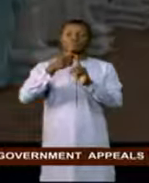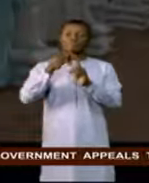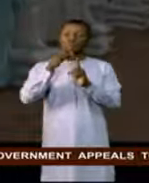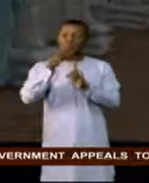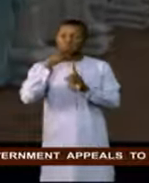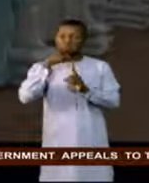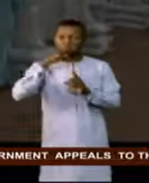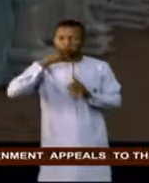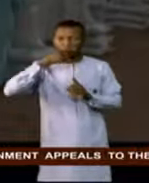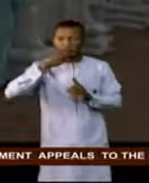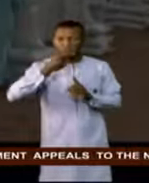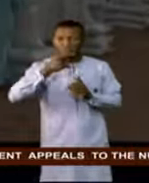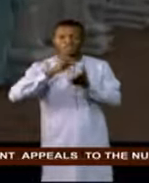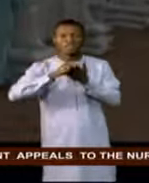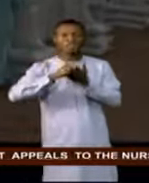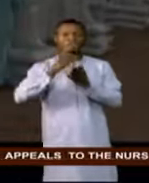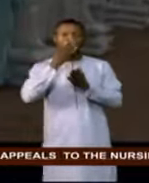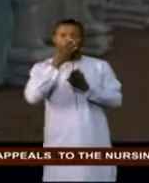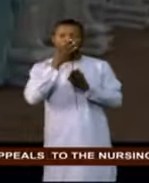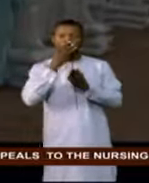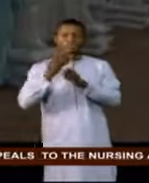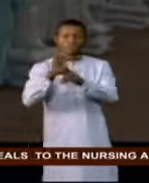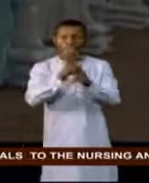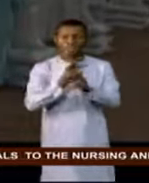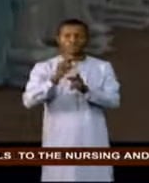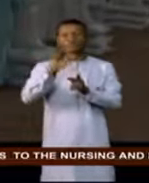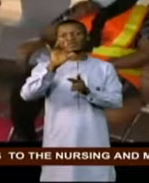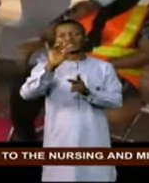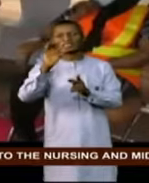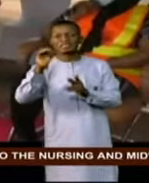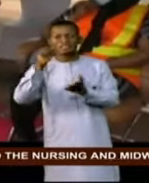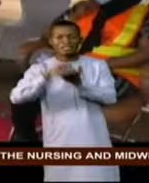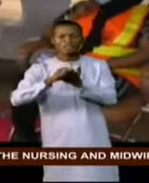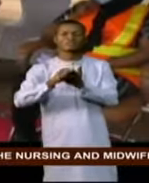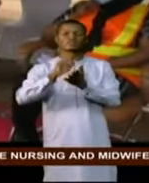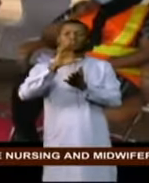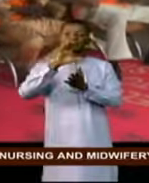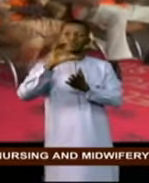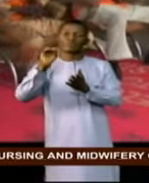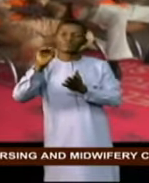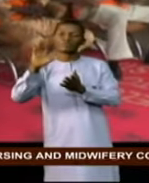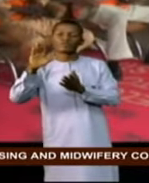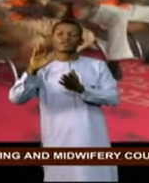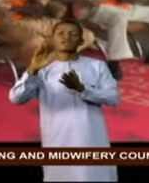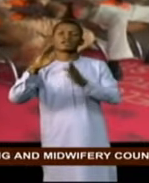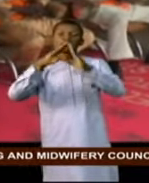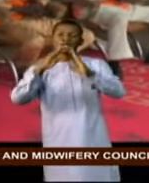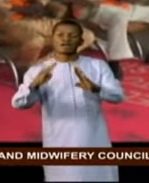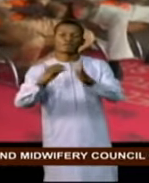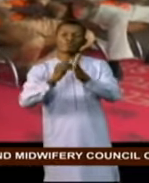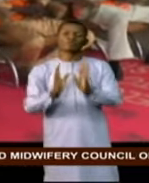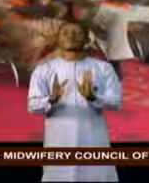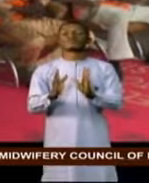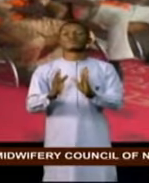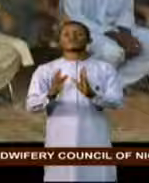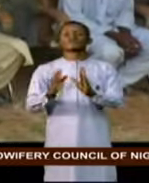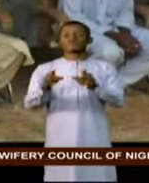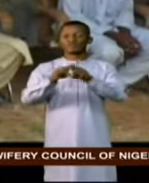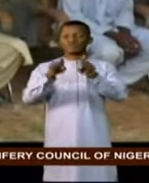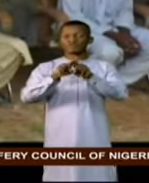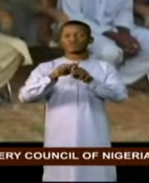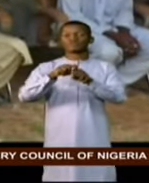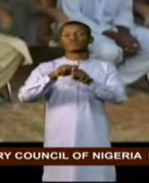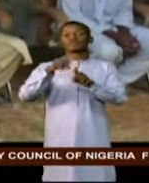items are meant to cater for 80,405 households. Similarly, items were also